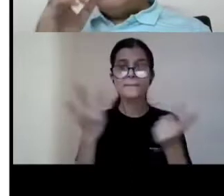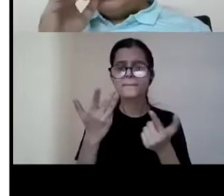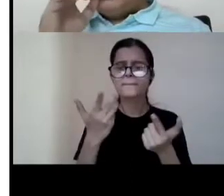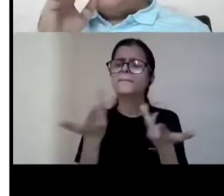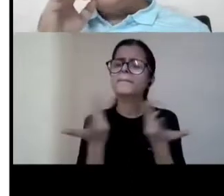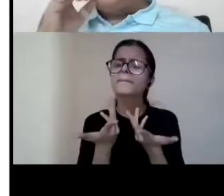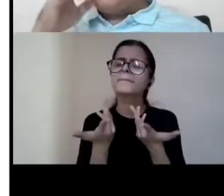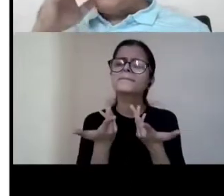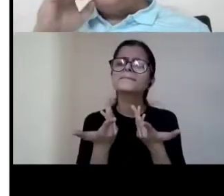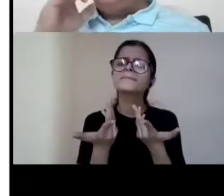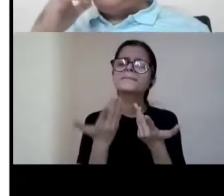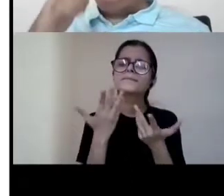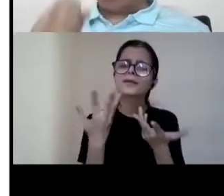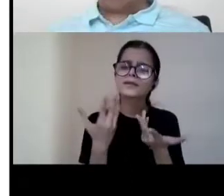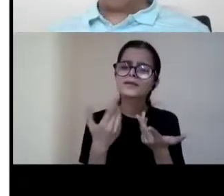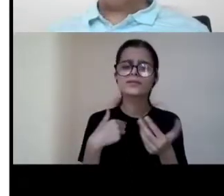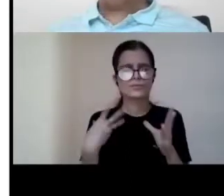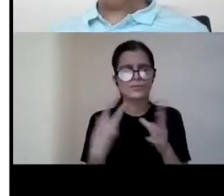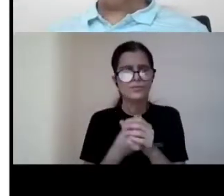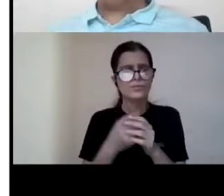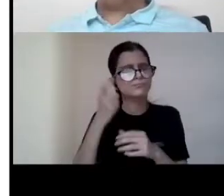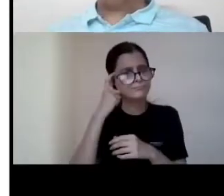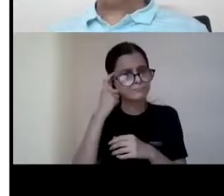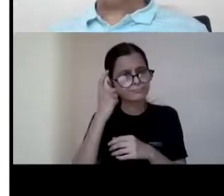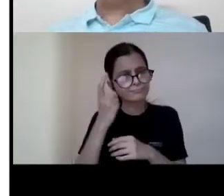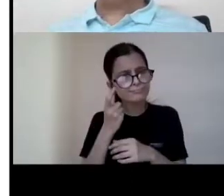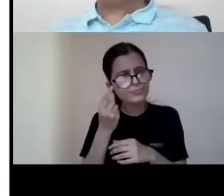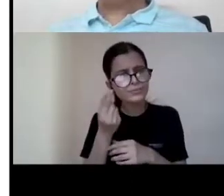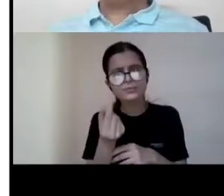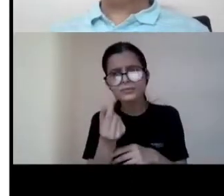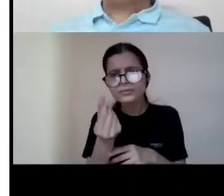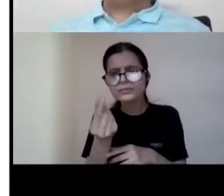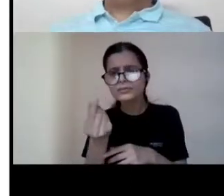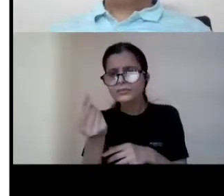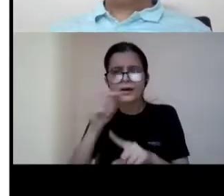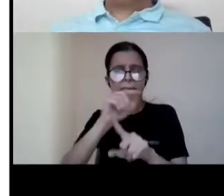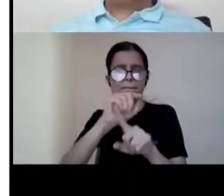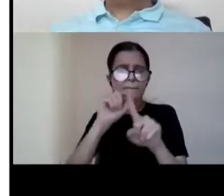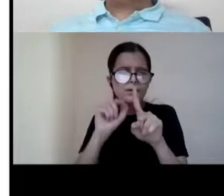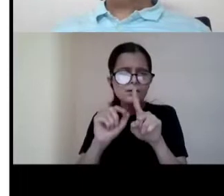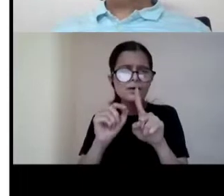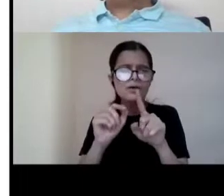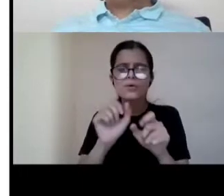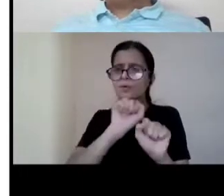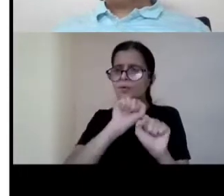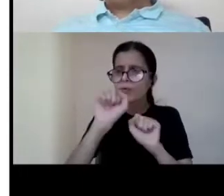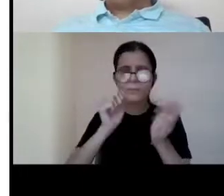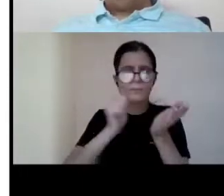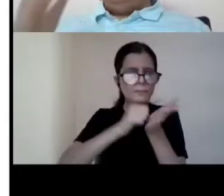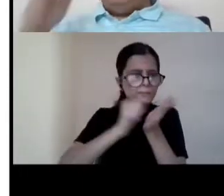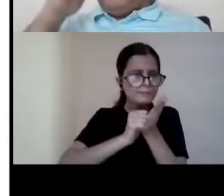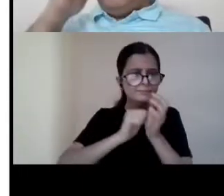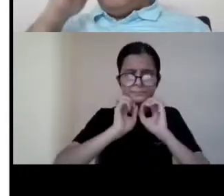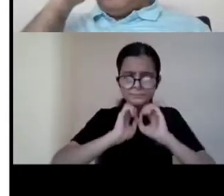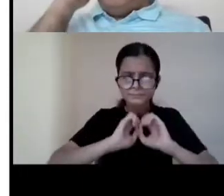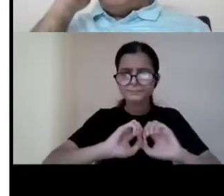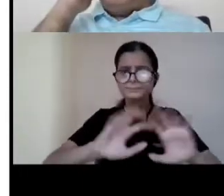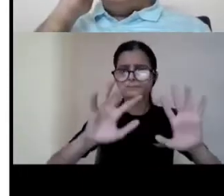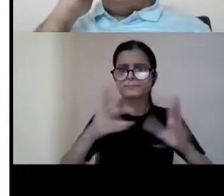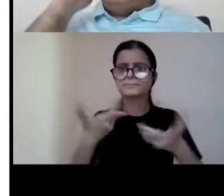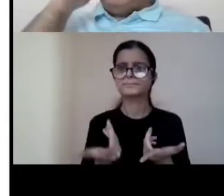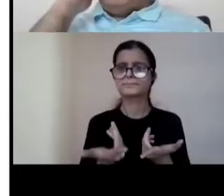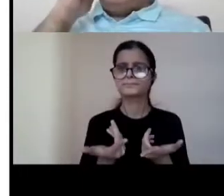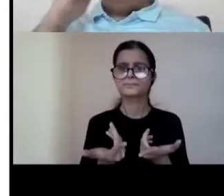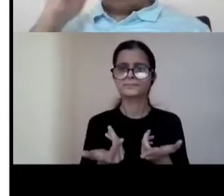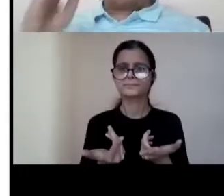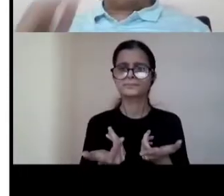that a very very small percentage of publications uh with the